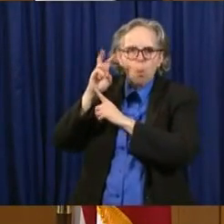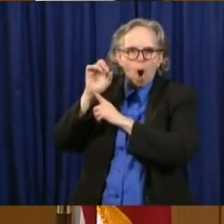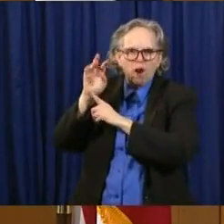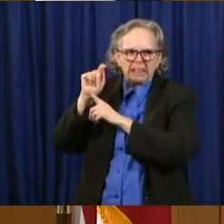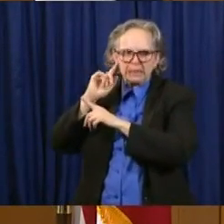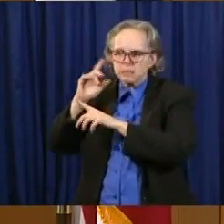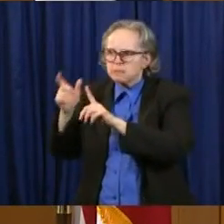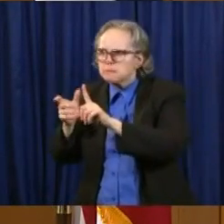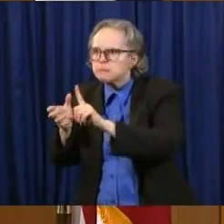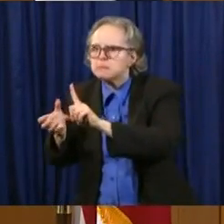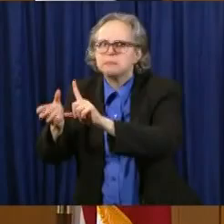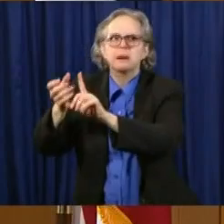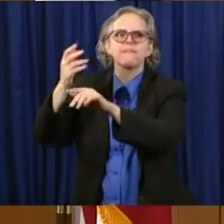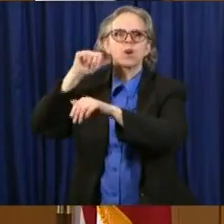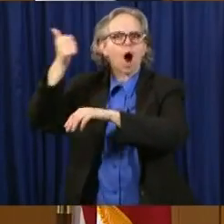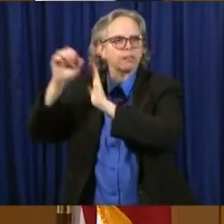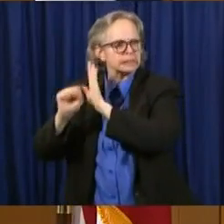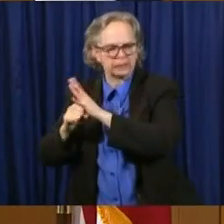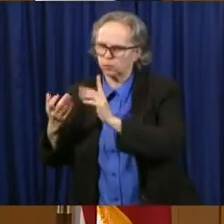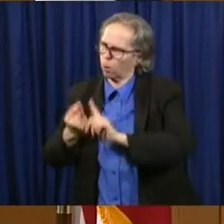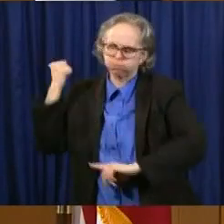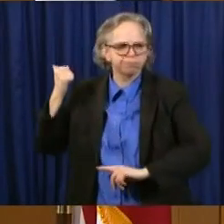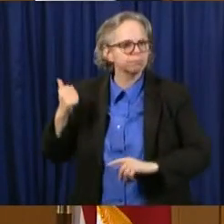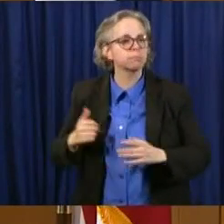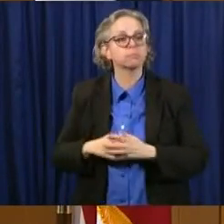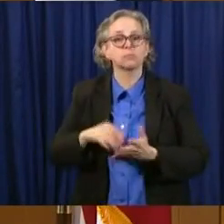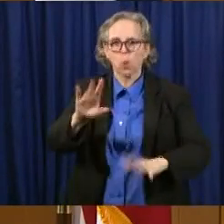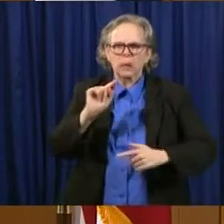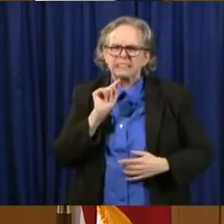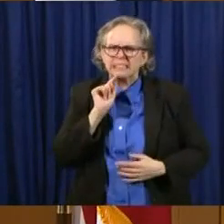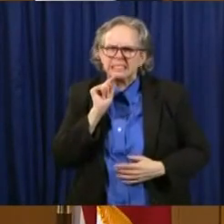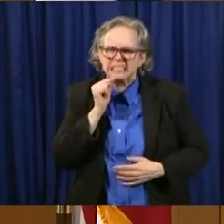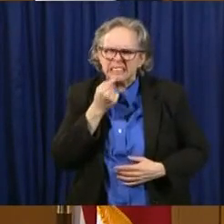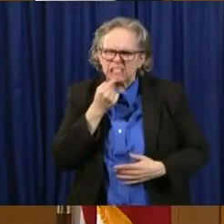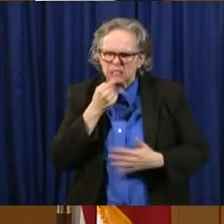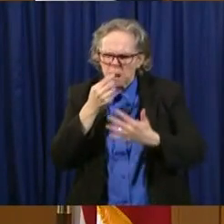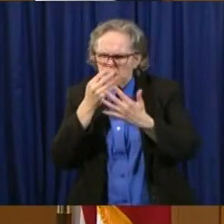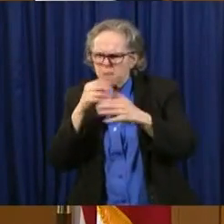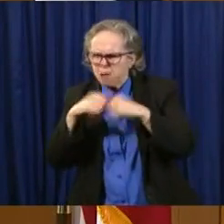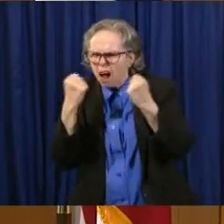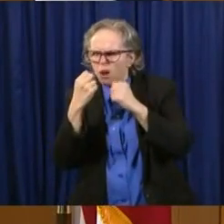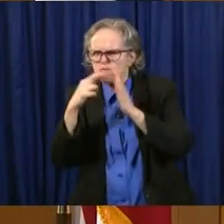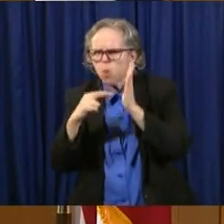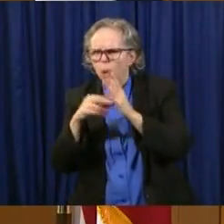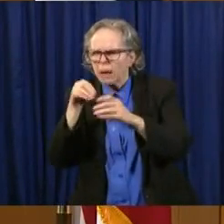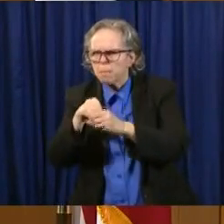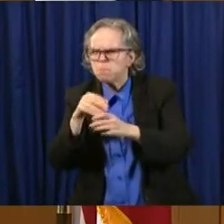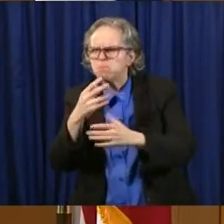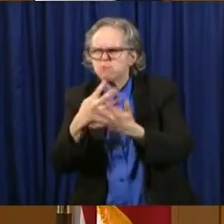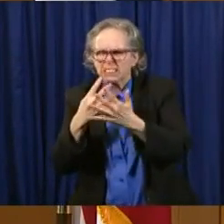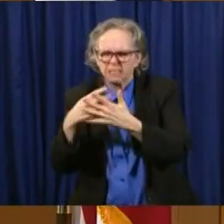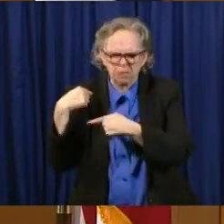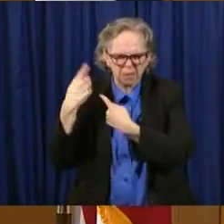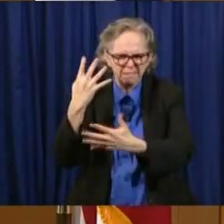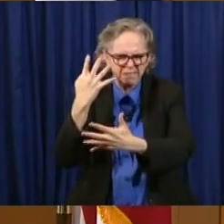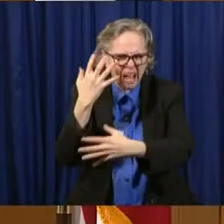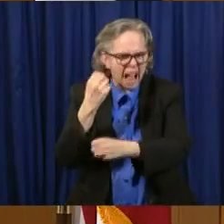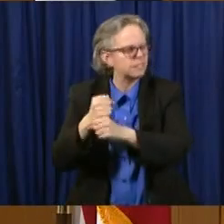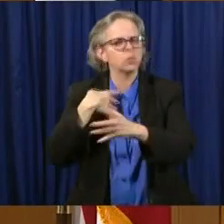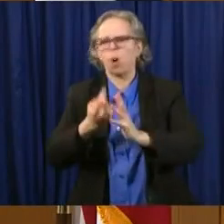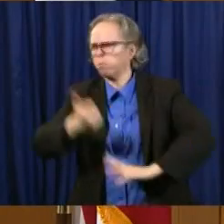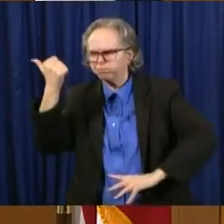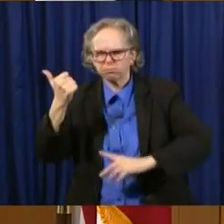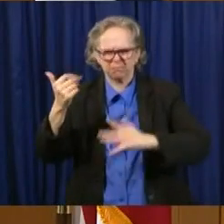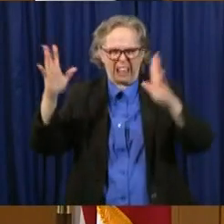serious prison rule violations in the last five years. Yesterday, the Correctional Inspection Committee agreed with our